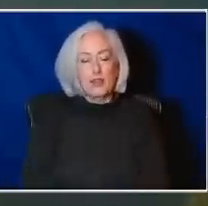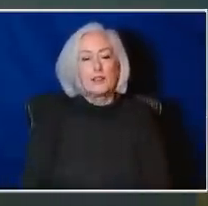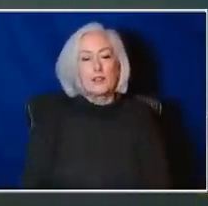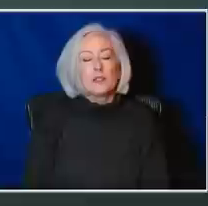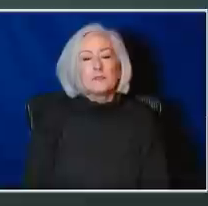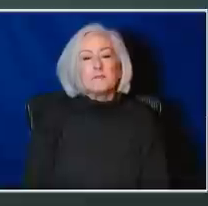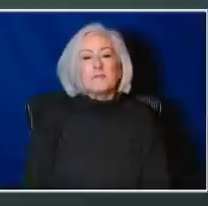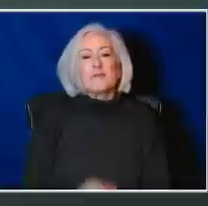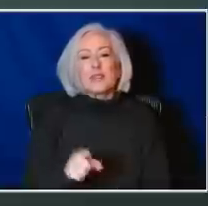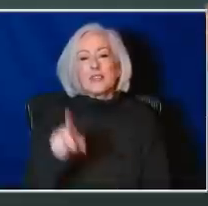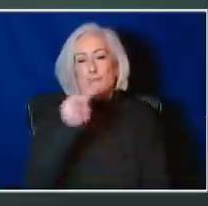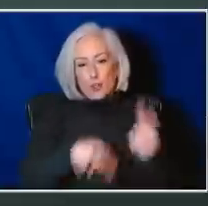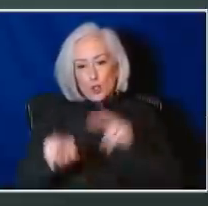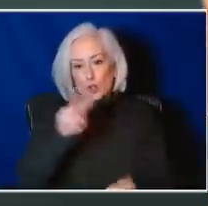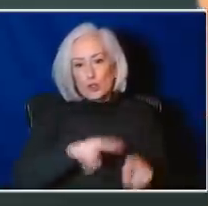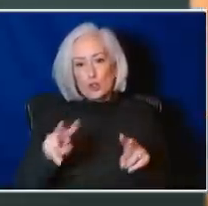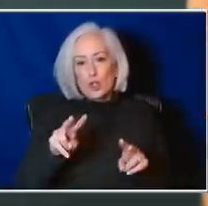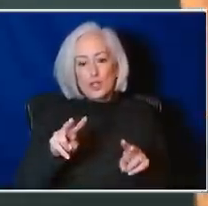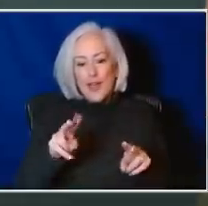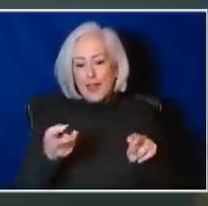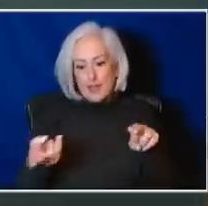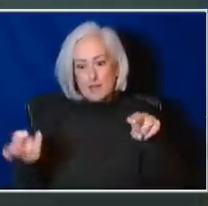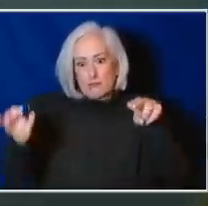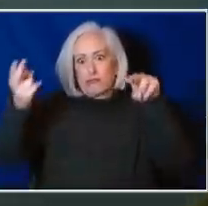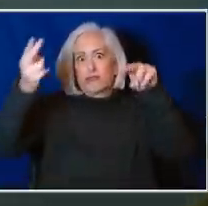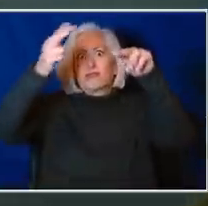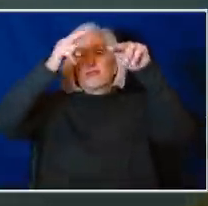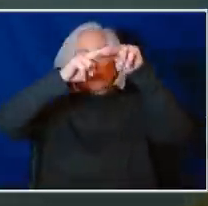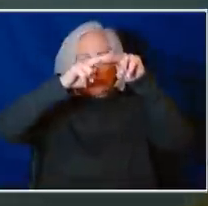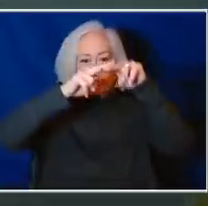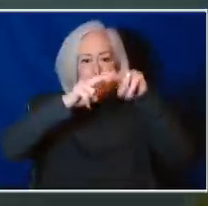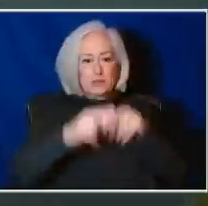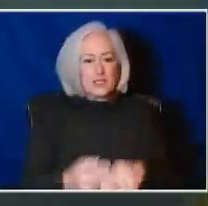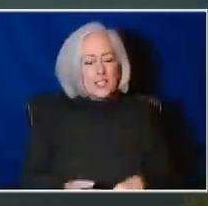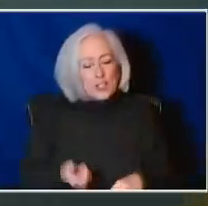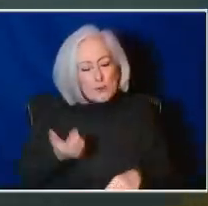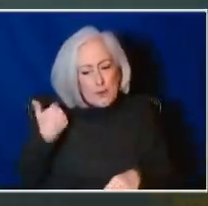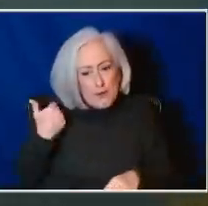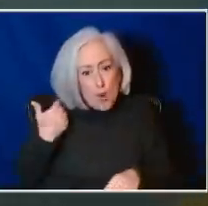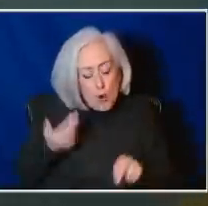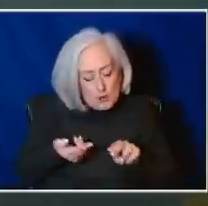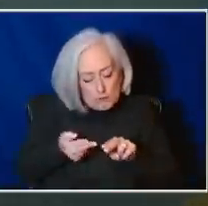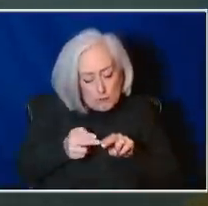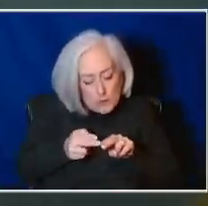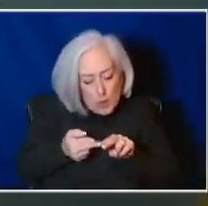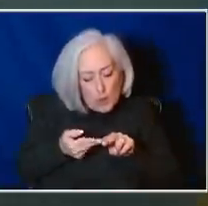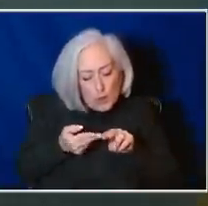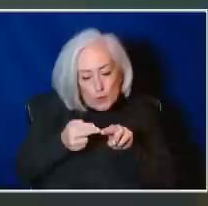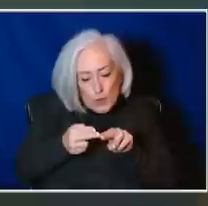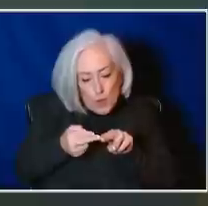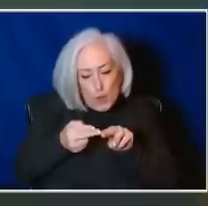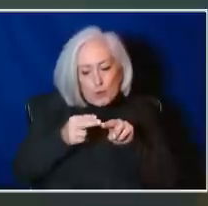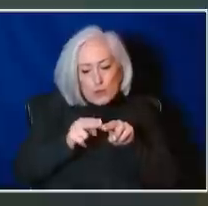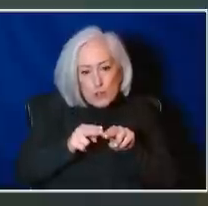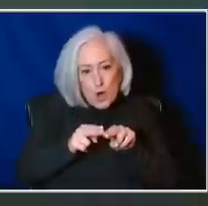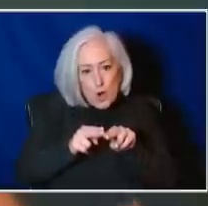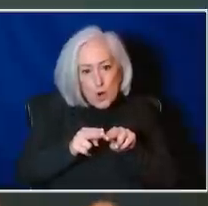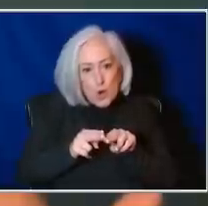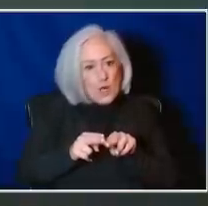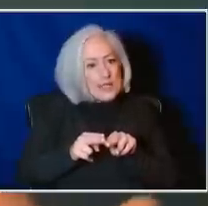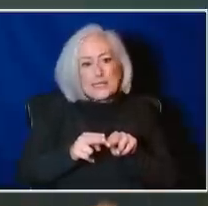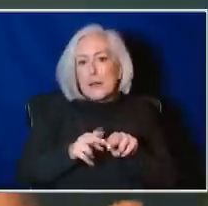And if you look at the steepness of the curve, it's beginning to look like at first, it was a slow rise, but that's happened with each of the other peaks. And I'm,